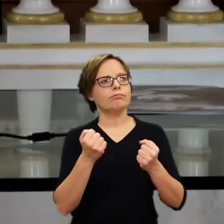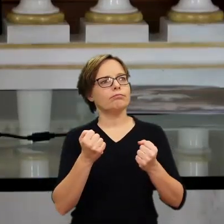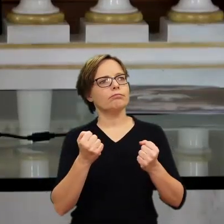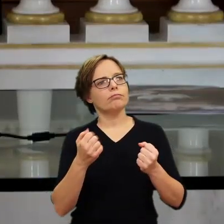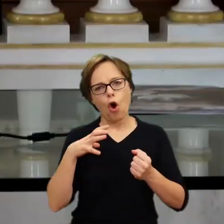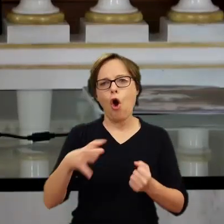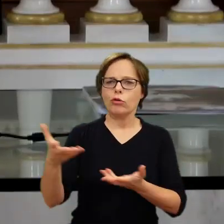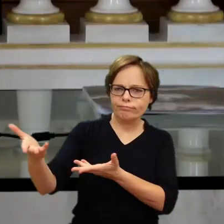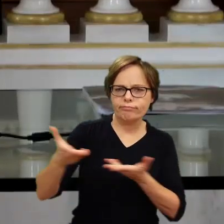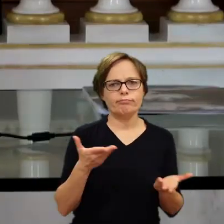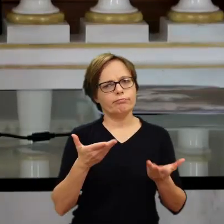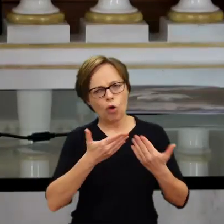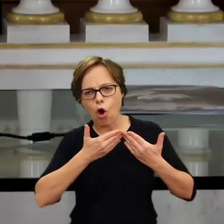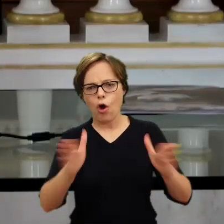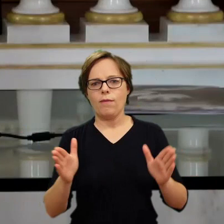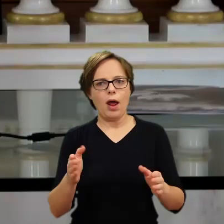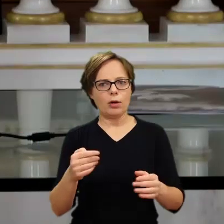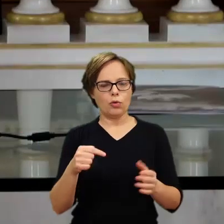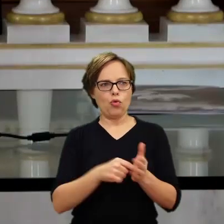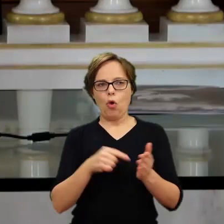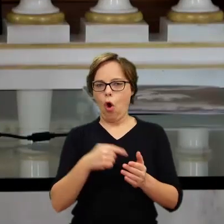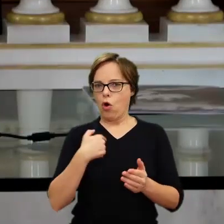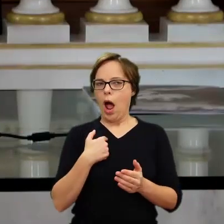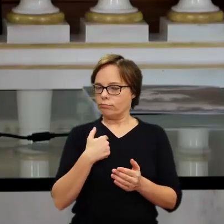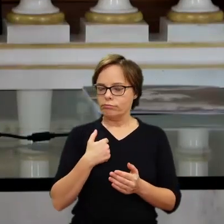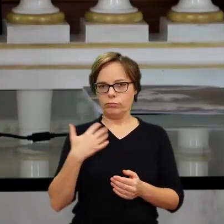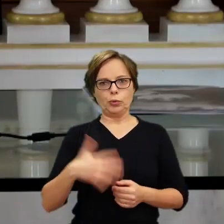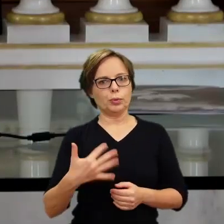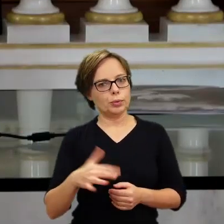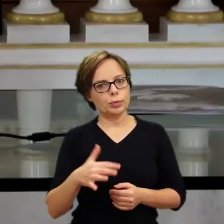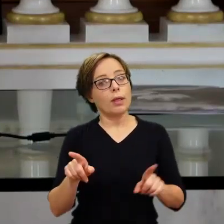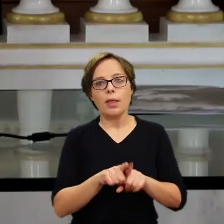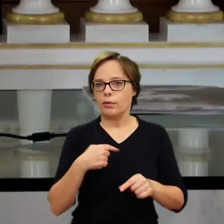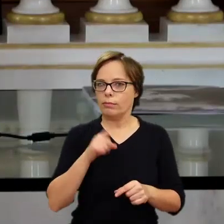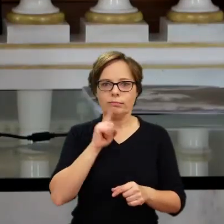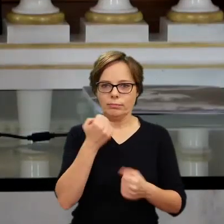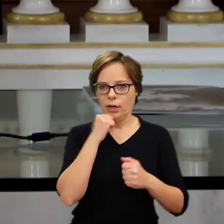something that really struck me, and I, you know, I'm very appreciative for it. I'm very thankful.